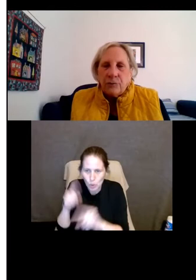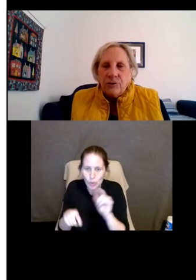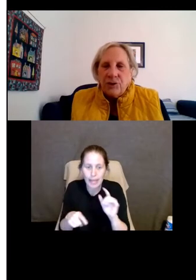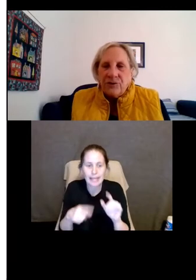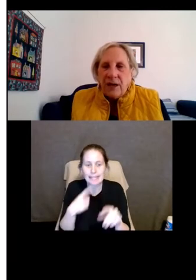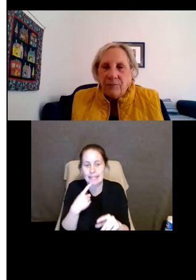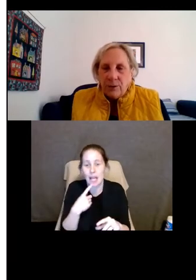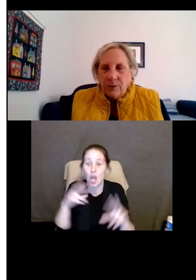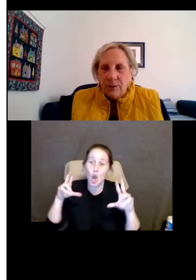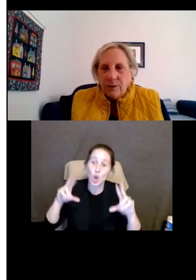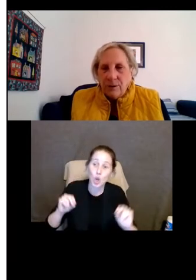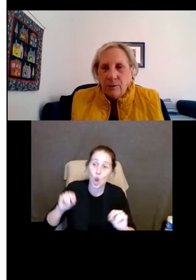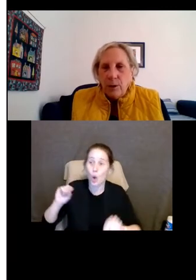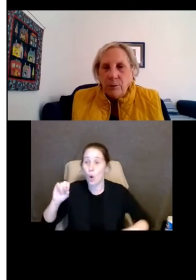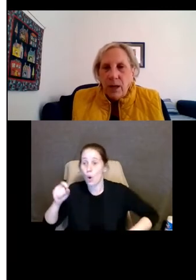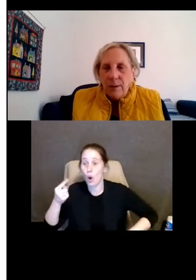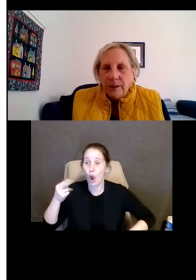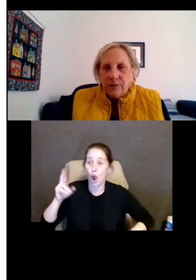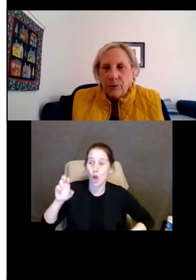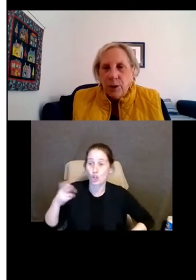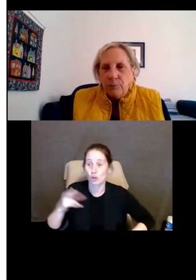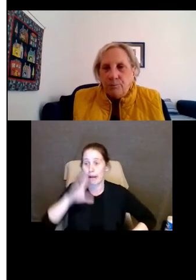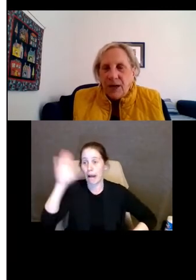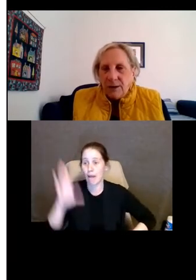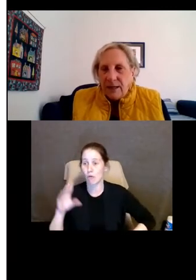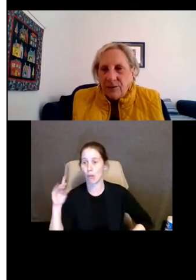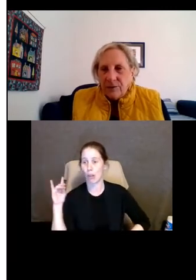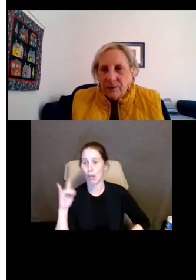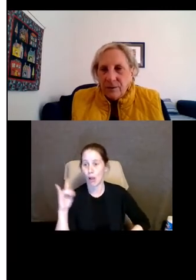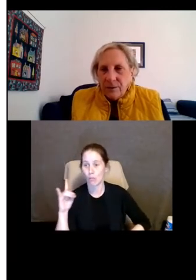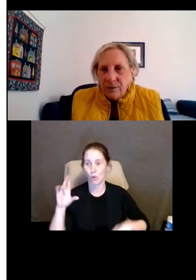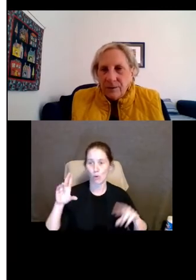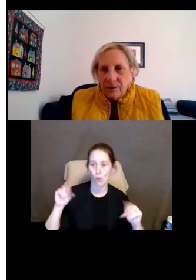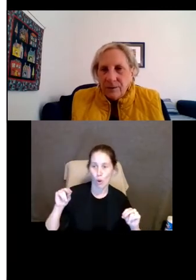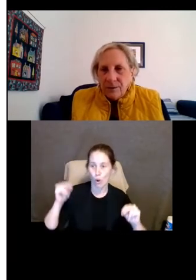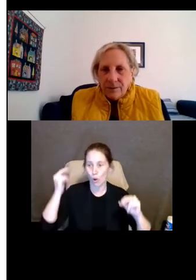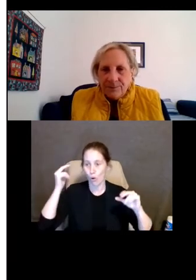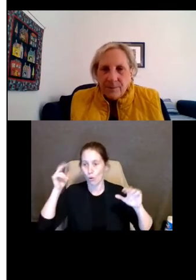no ostriches ever or no llamas or no donkeys.